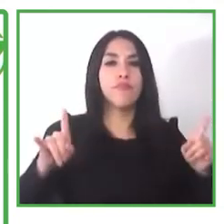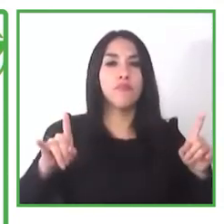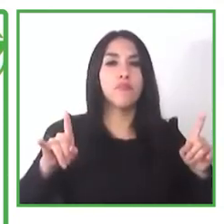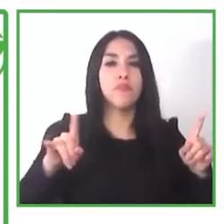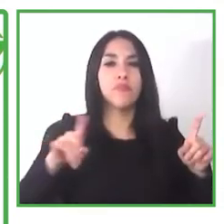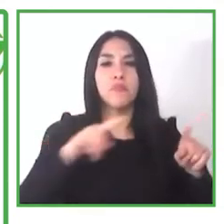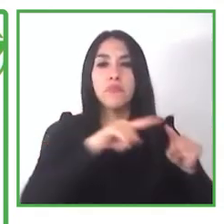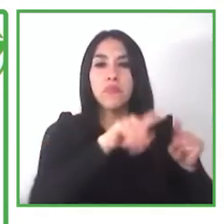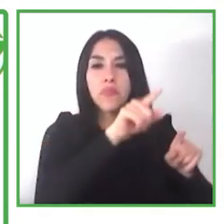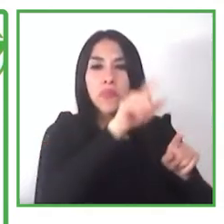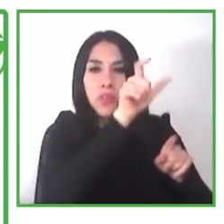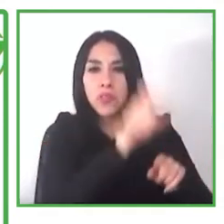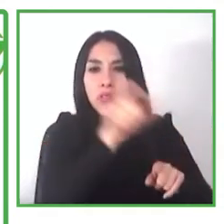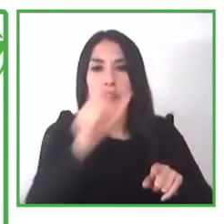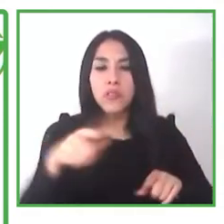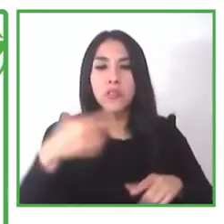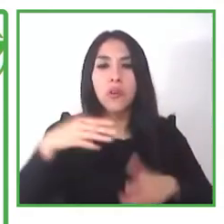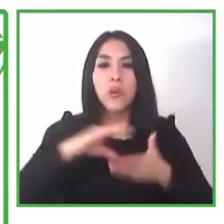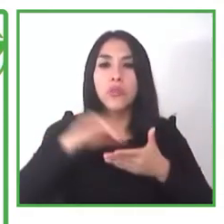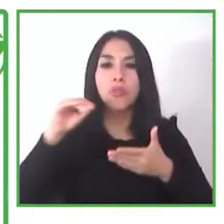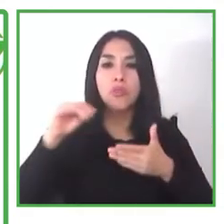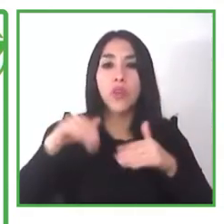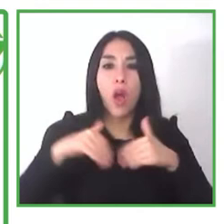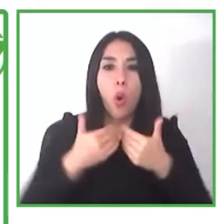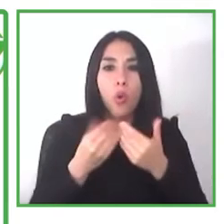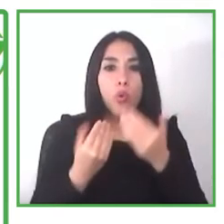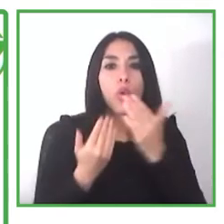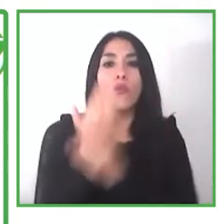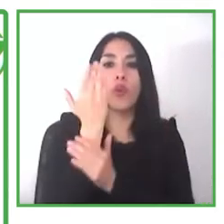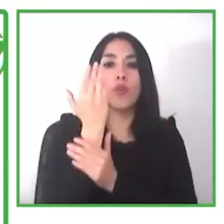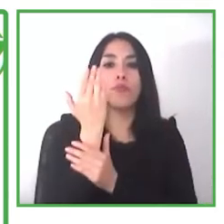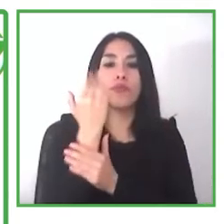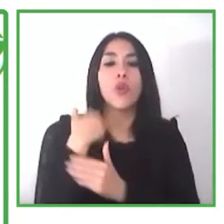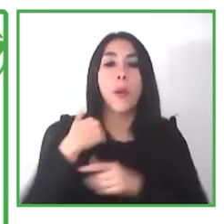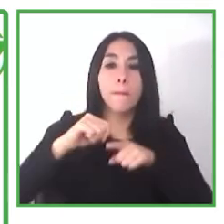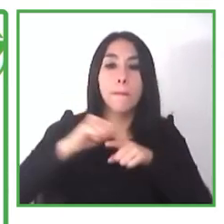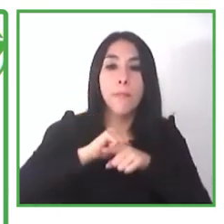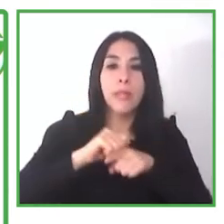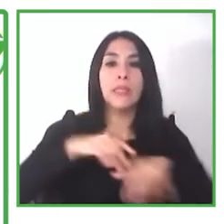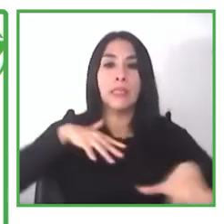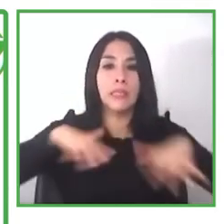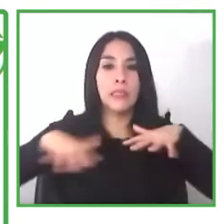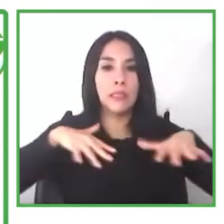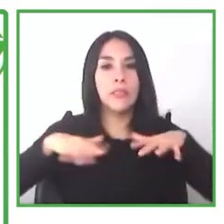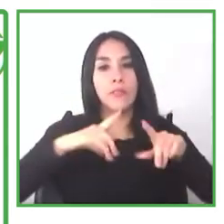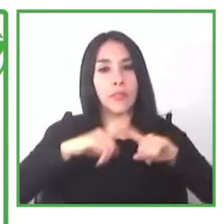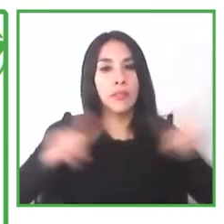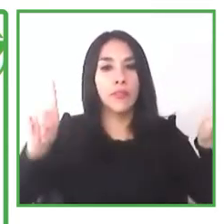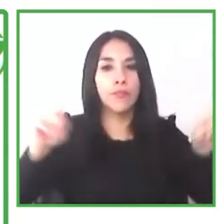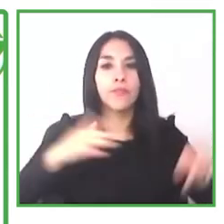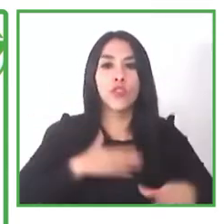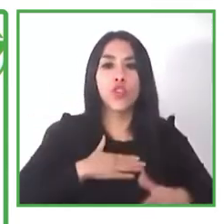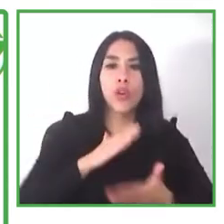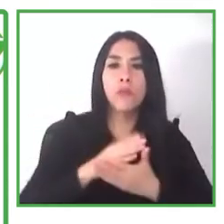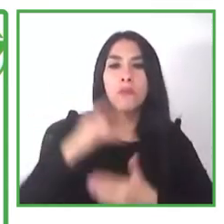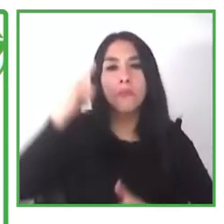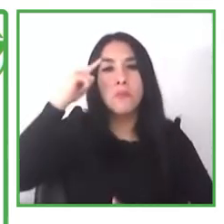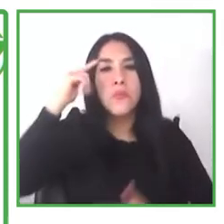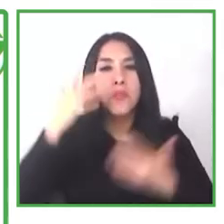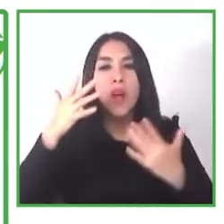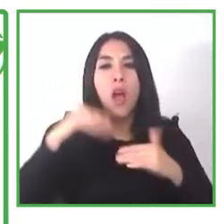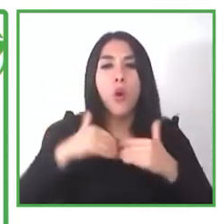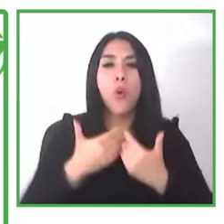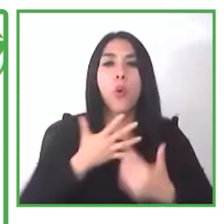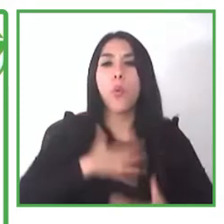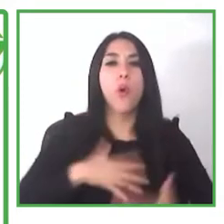so we need to think about what they want and we need to listen to them so i'm to explain this i'm